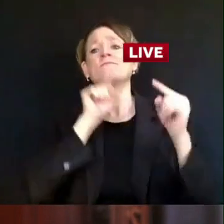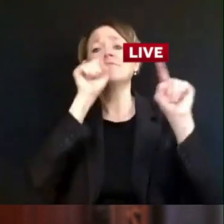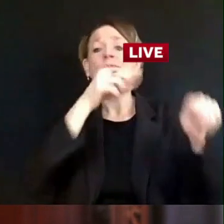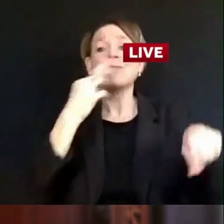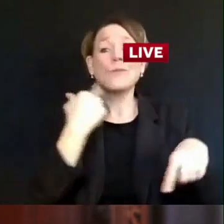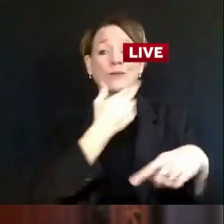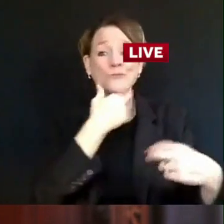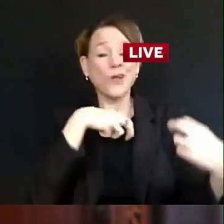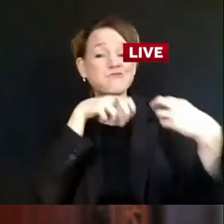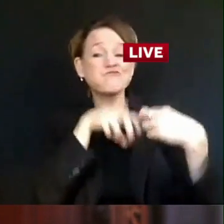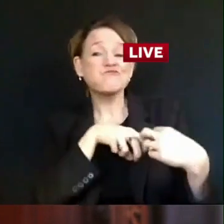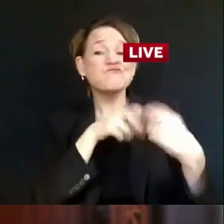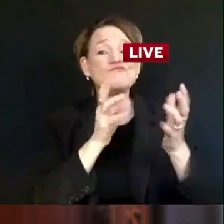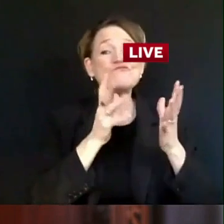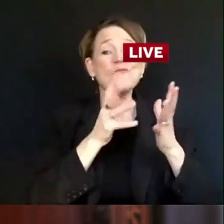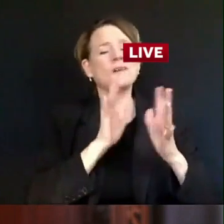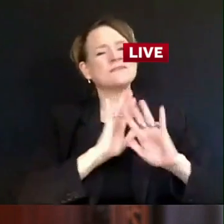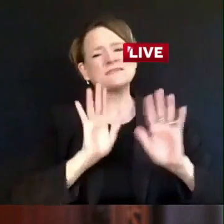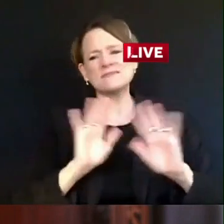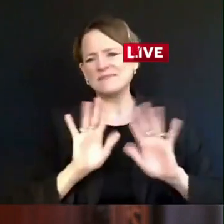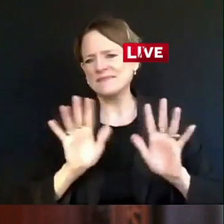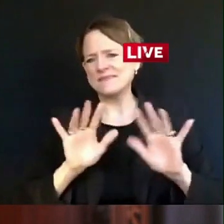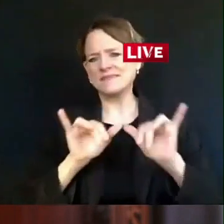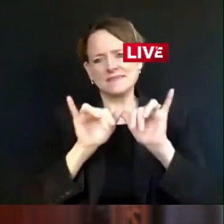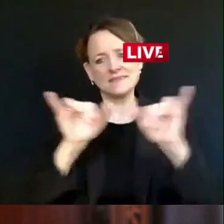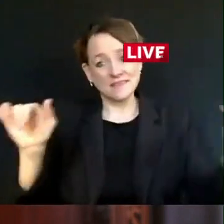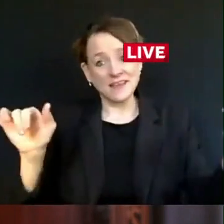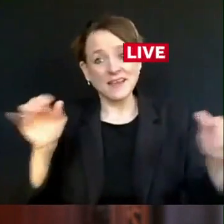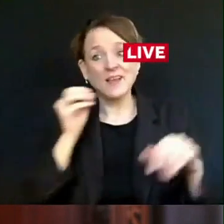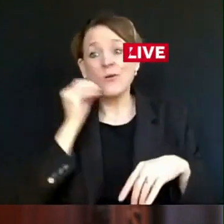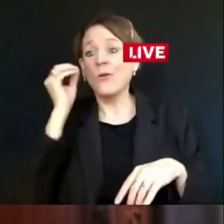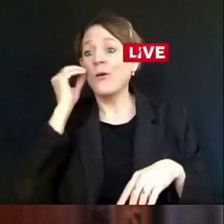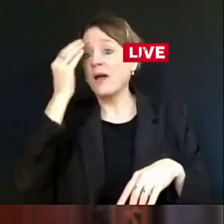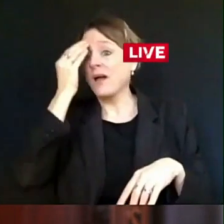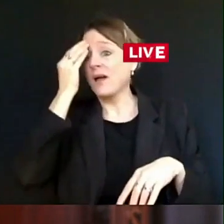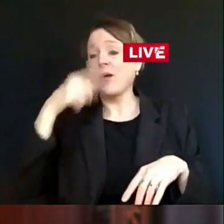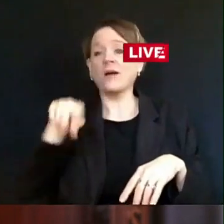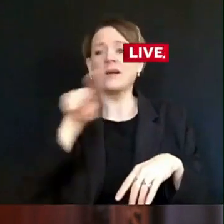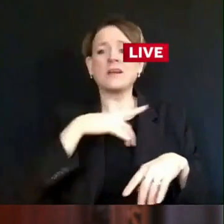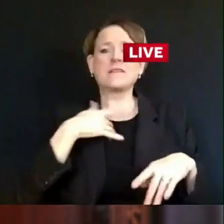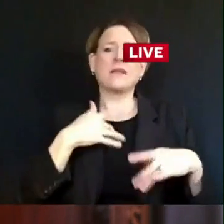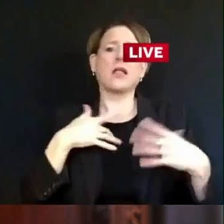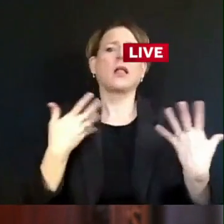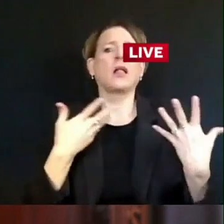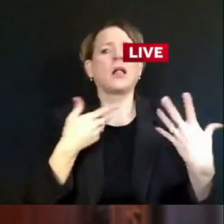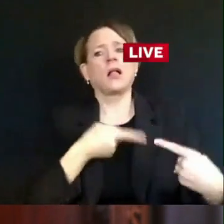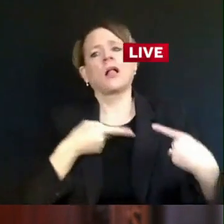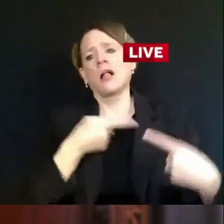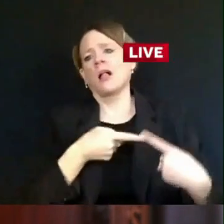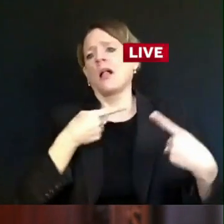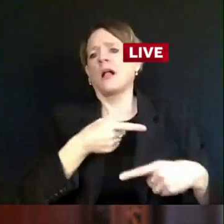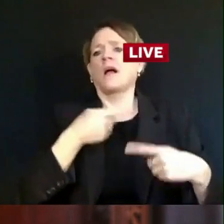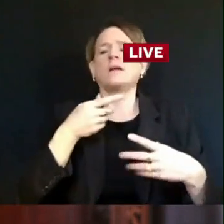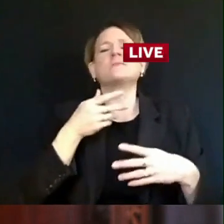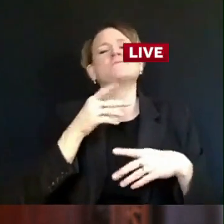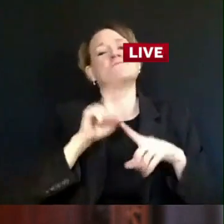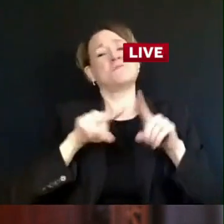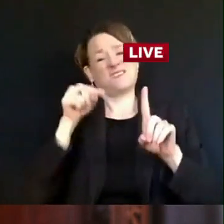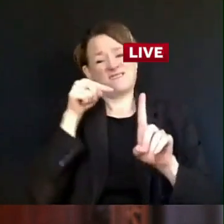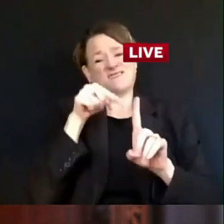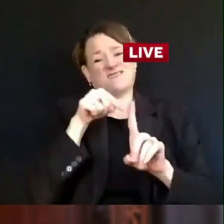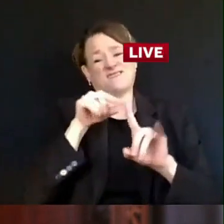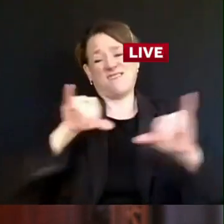sacrifices, you help stop the spread. The choices you make every day could be the difference between